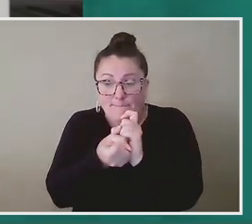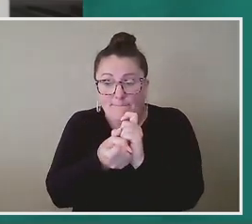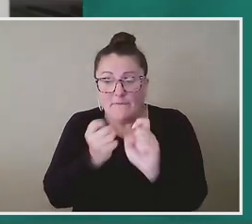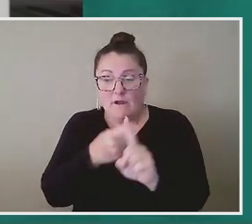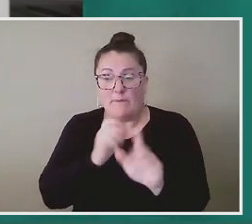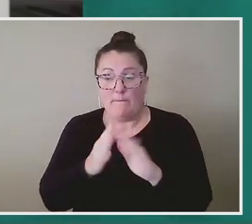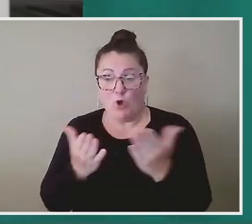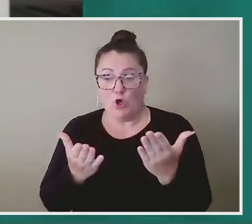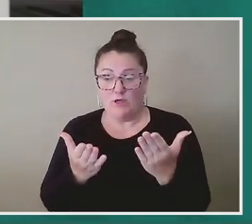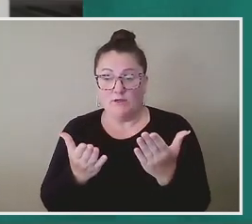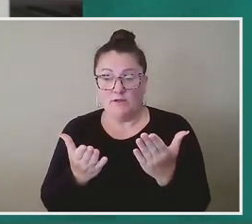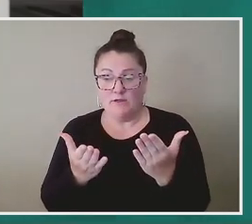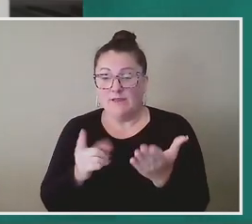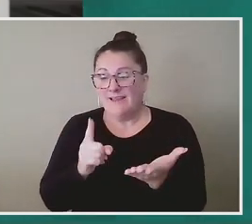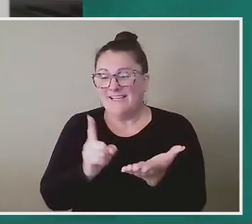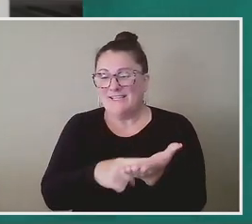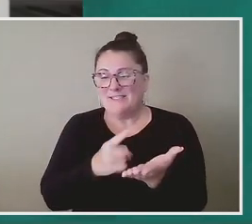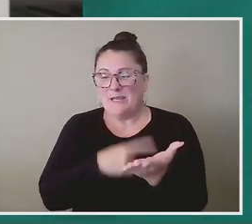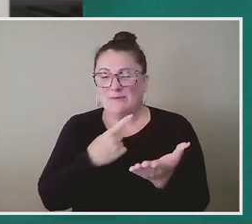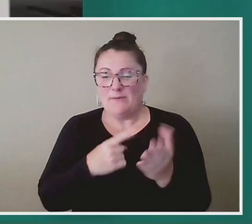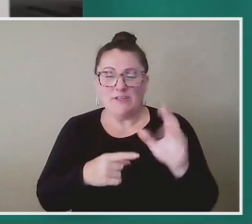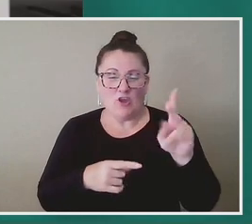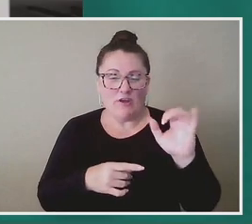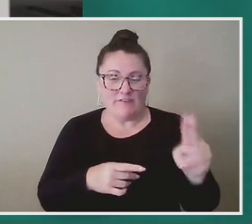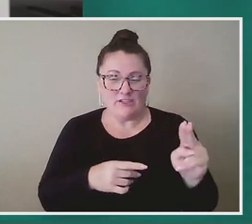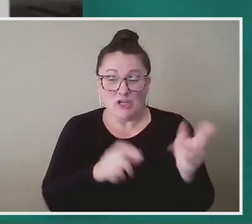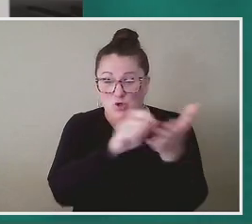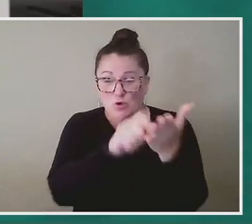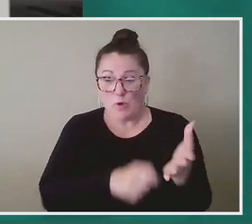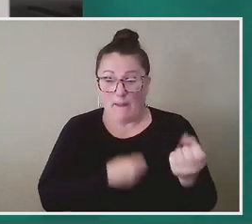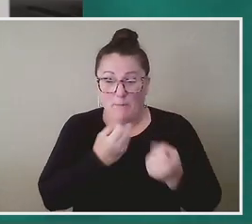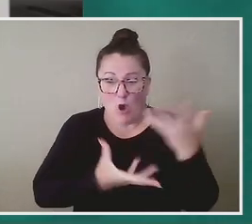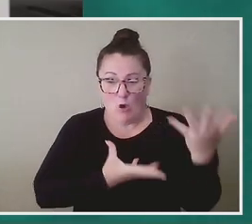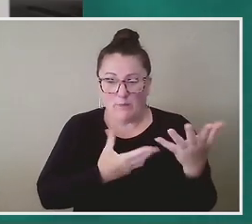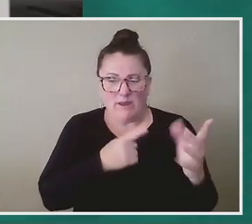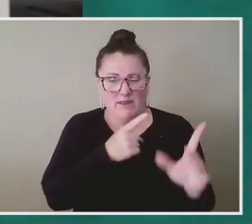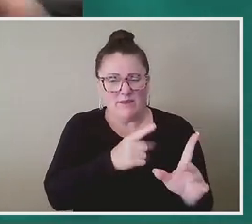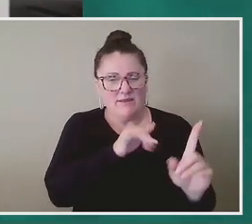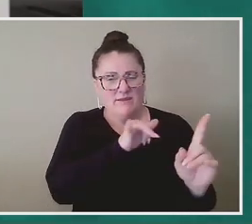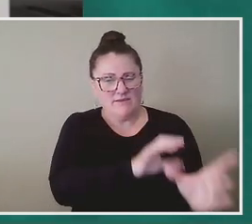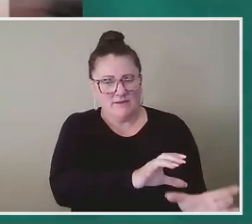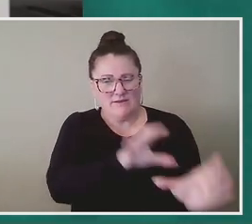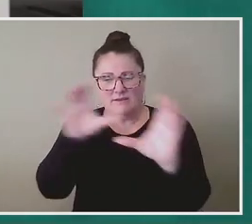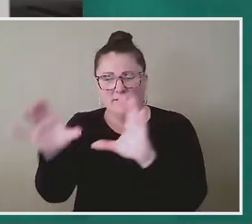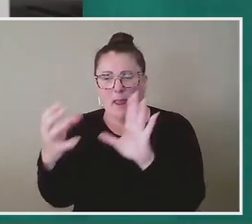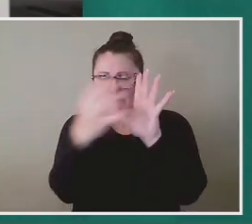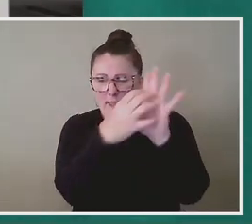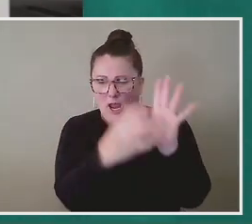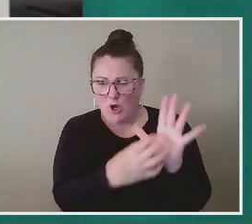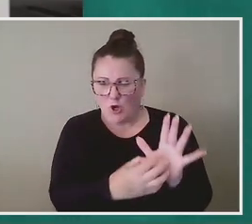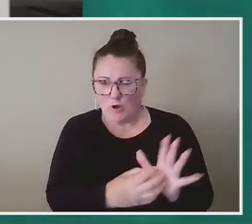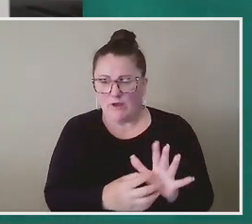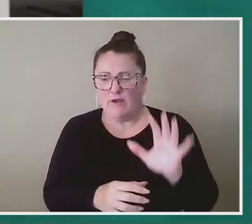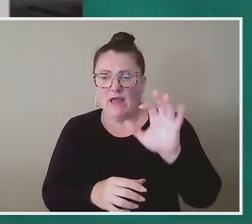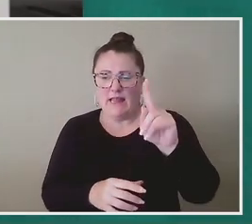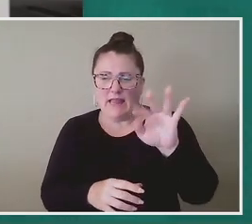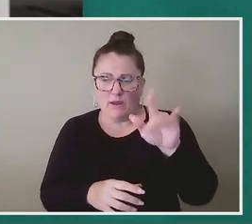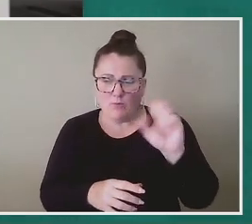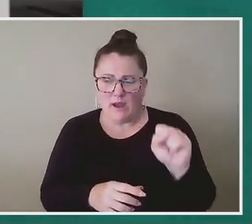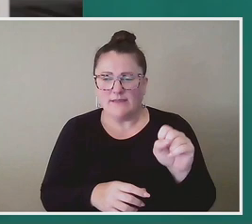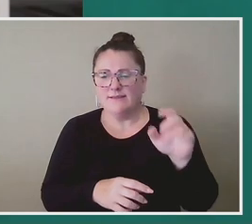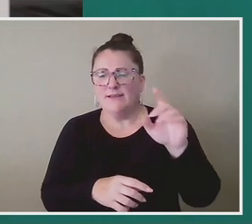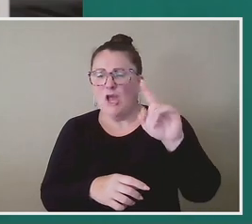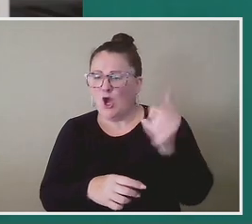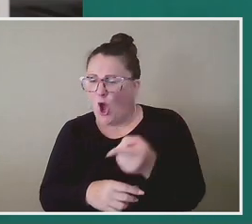Because sometimes as a poet writing nonfiction, you write a poem and then you take the stanzas and make them into paragraphs, take the line breaks, make them into commas and periods